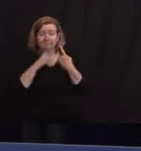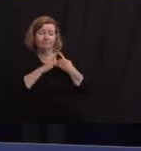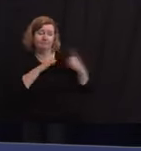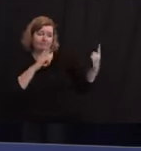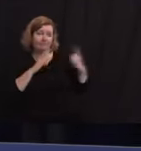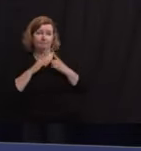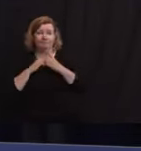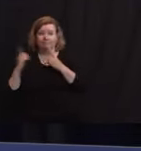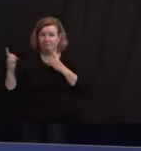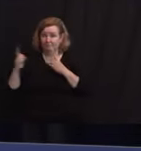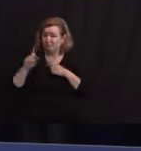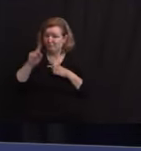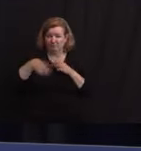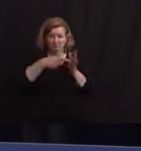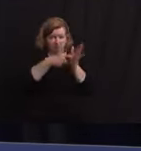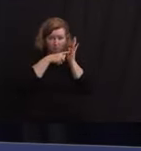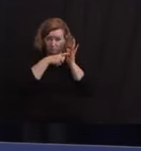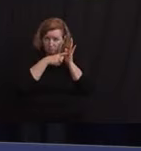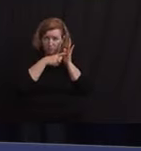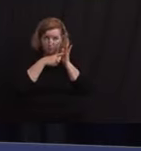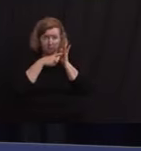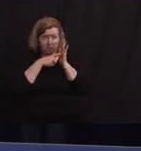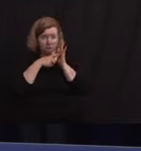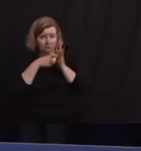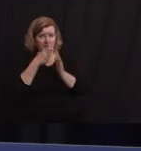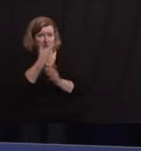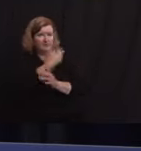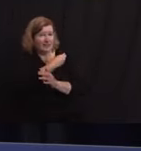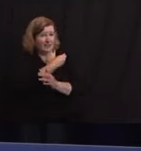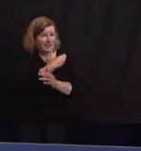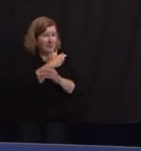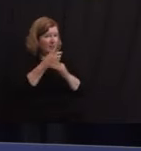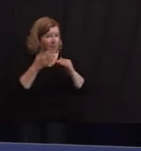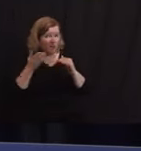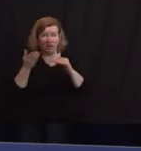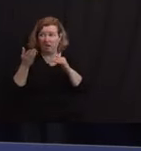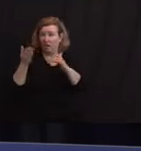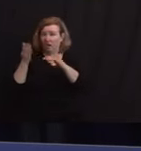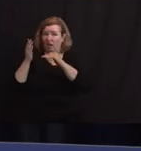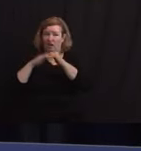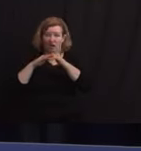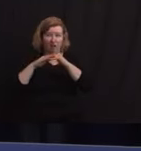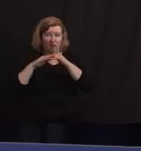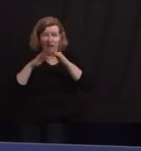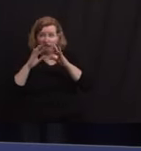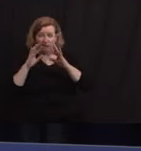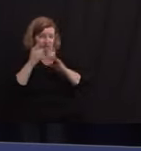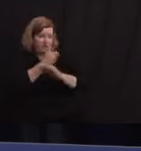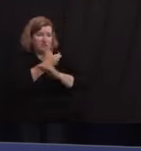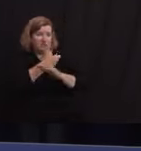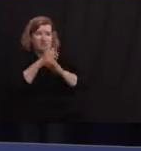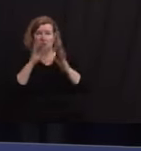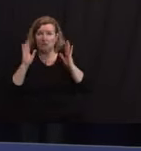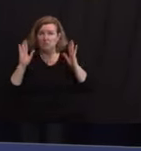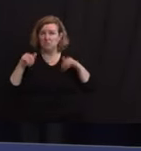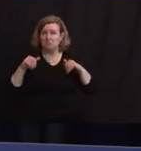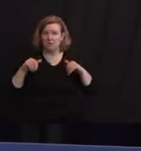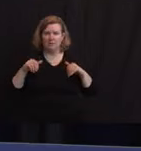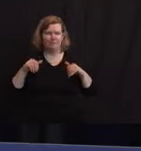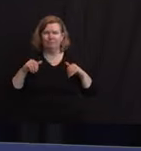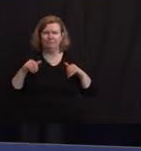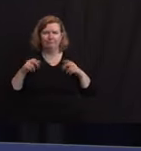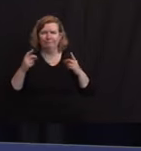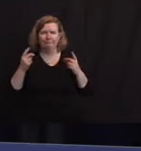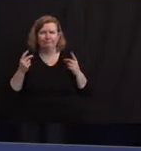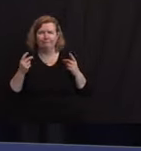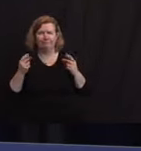though, you know, we're getting our vaccination rates, our vaccination coverage up, that doesn't help with the immediate issue